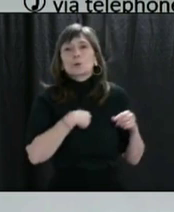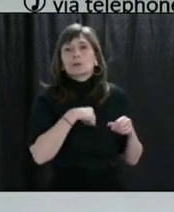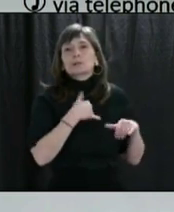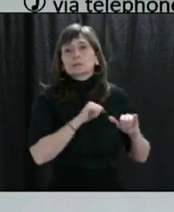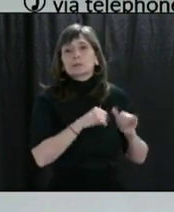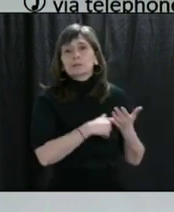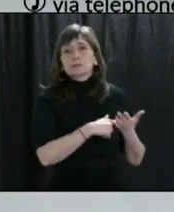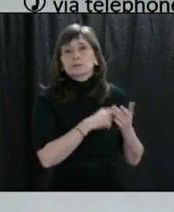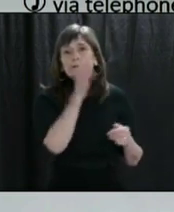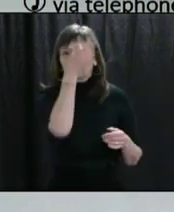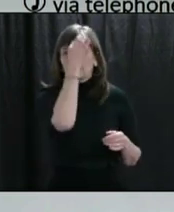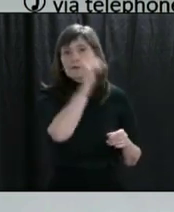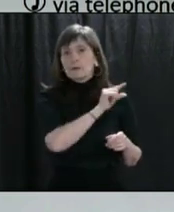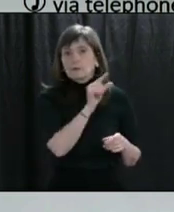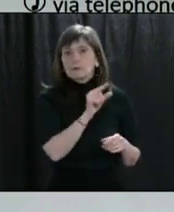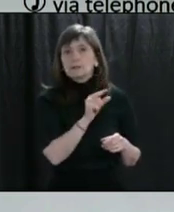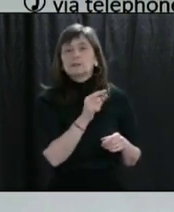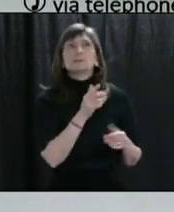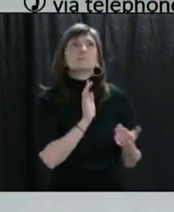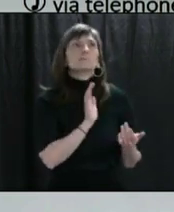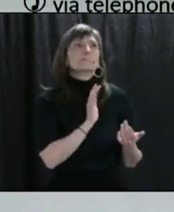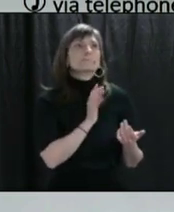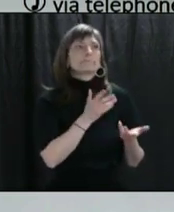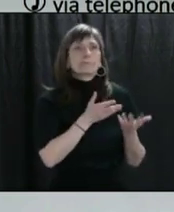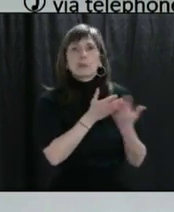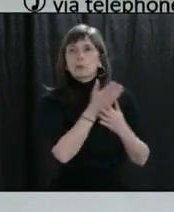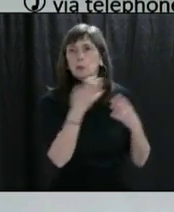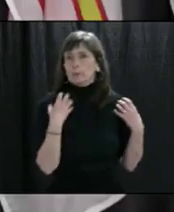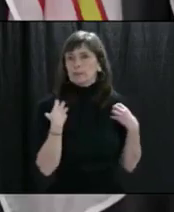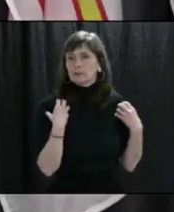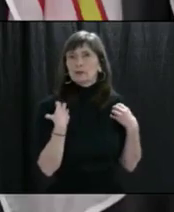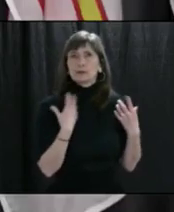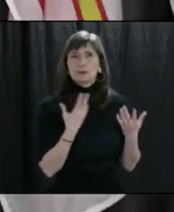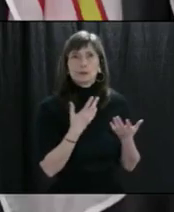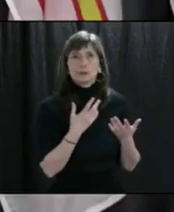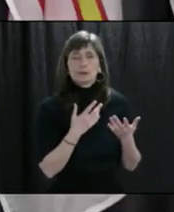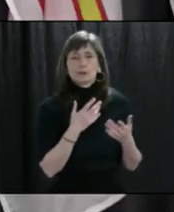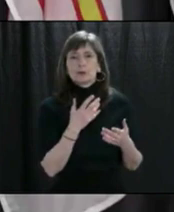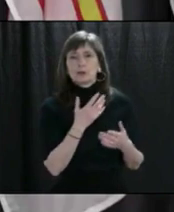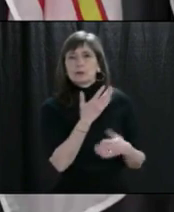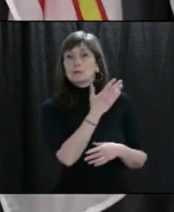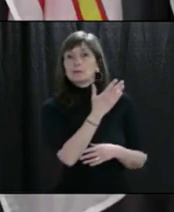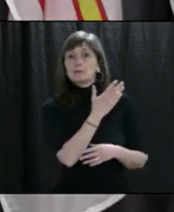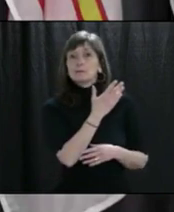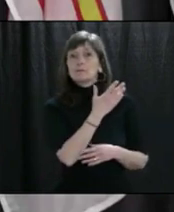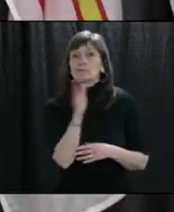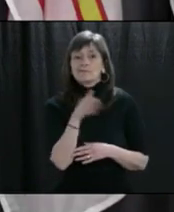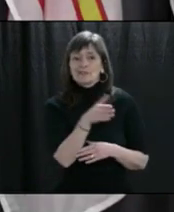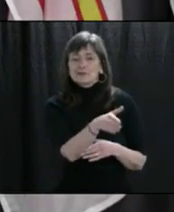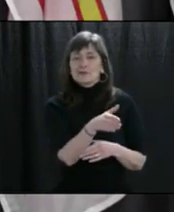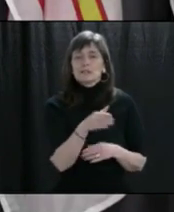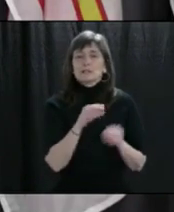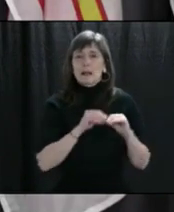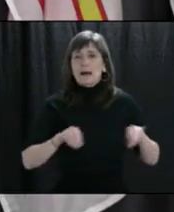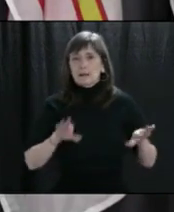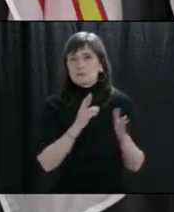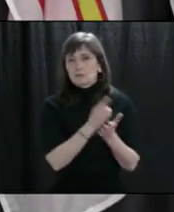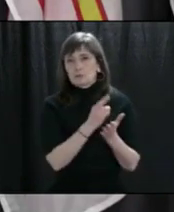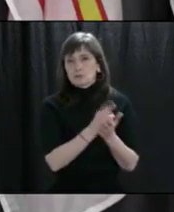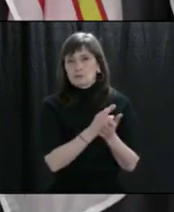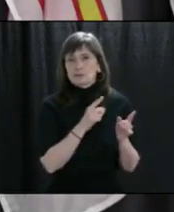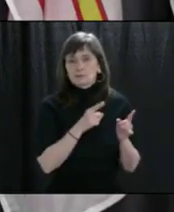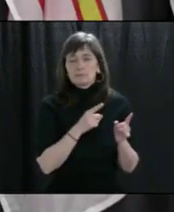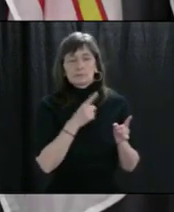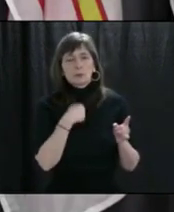We've had some initial contacts with the, through the Minister of Forest and Fisheries and Land Resources in our